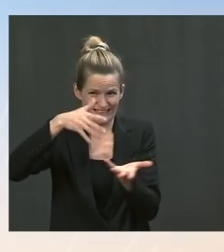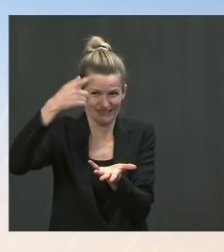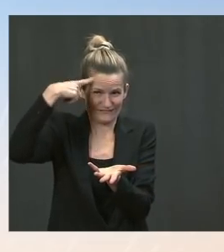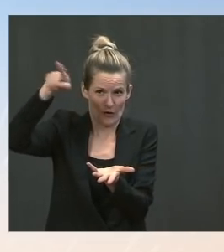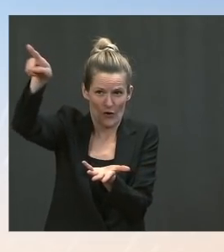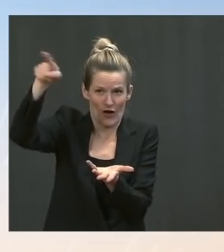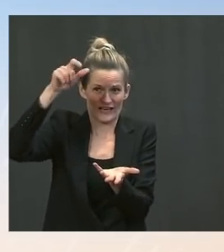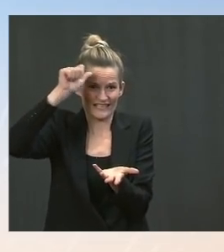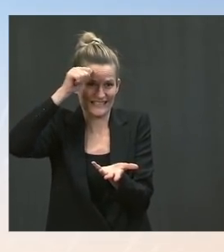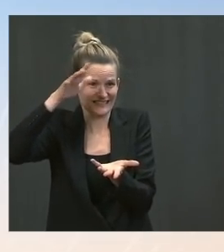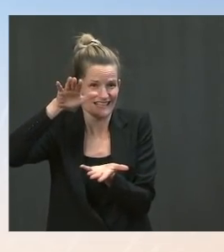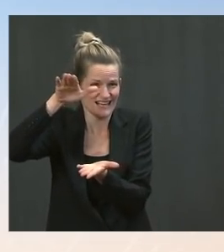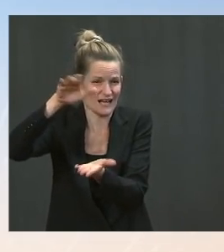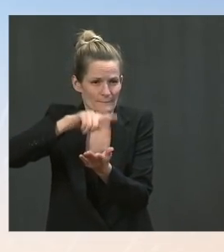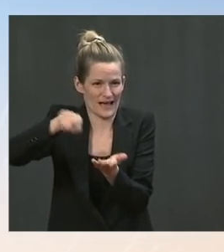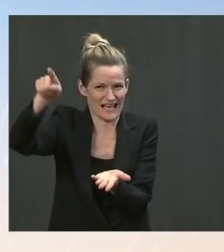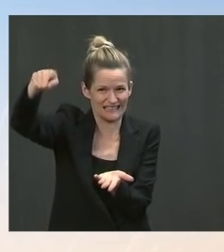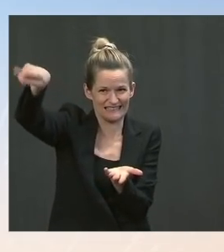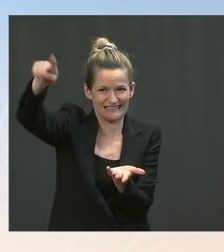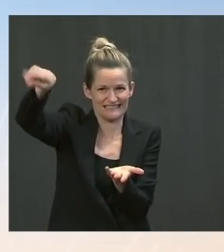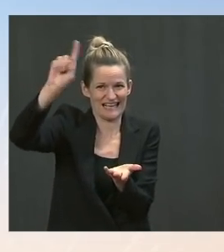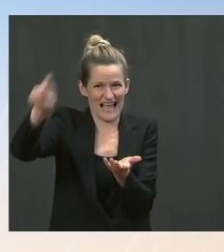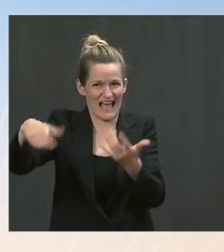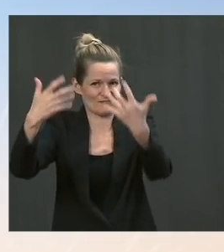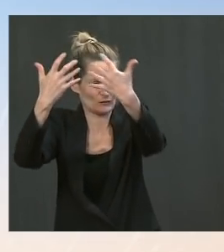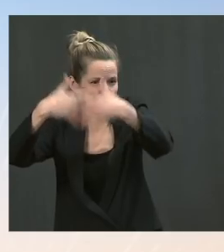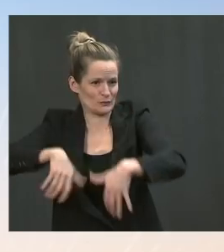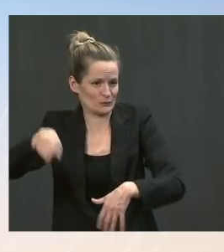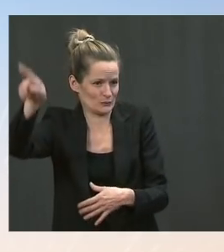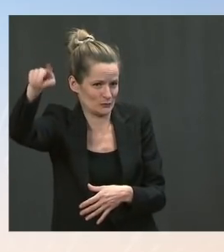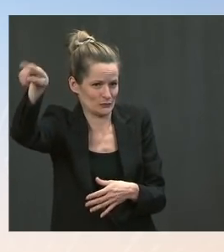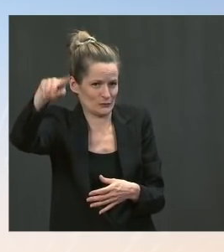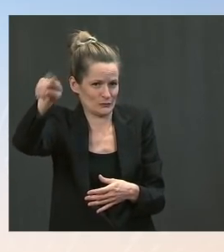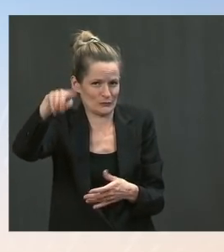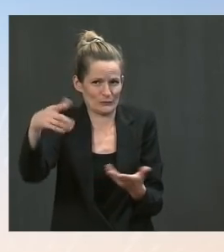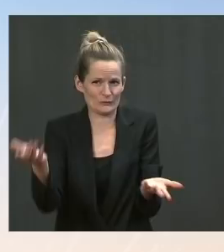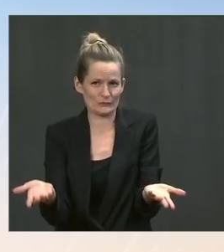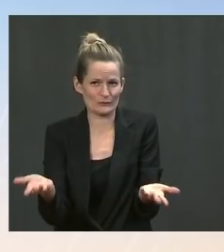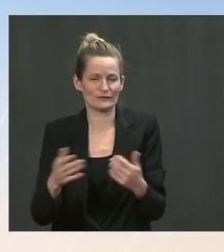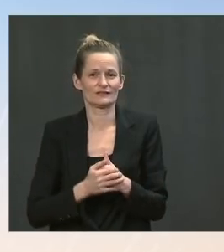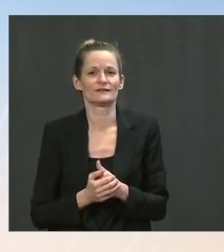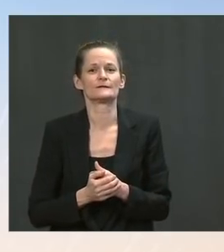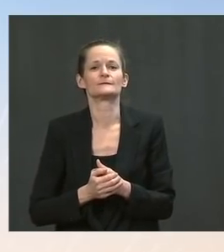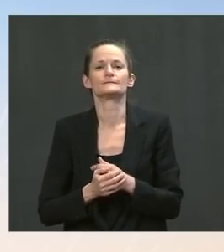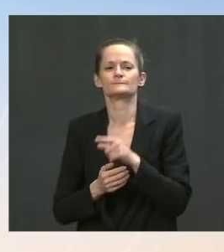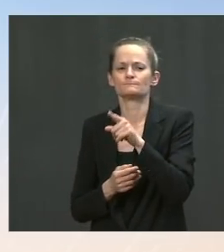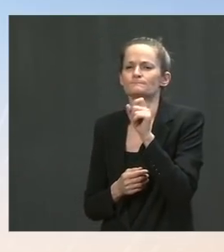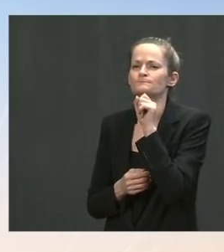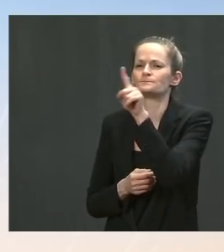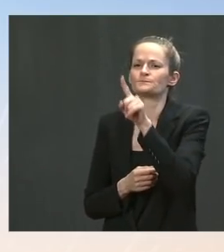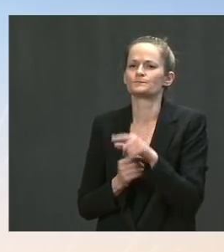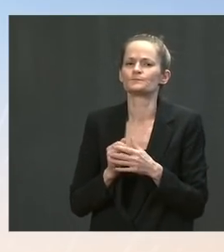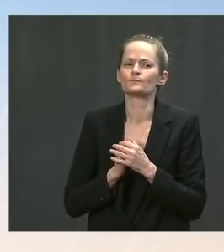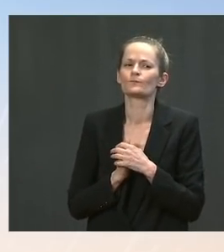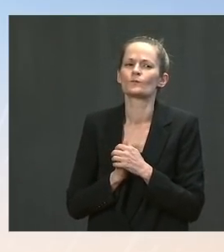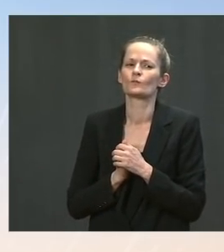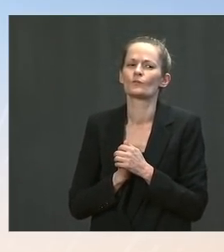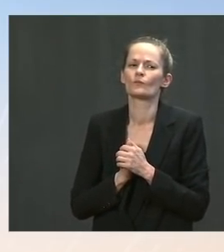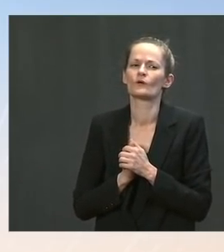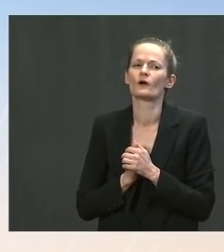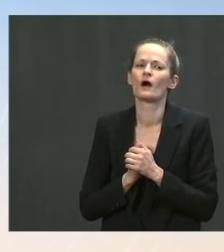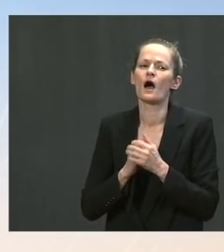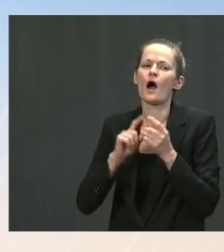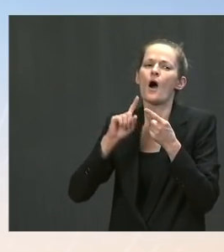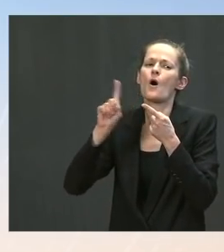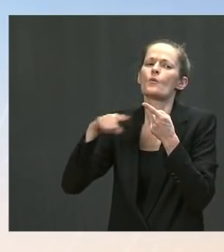solving the pandemic. The Is there a timeline that has come out in the discussions when Secretary Blinken was in India?